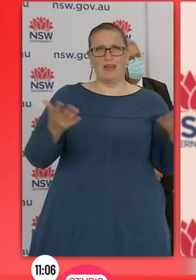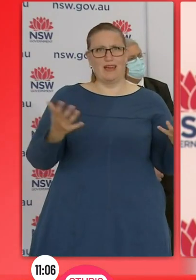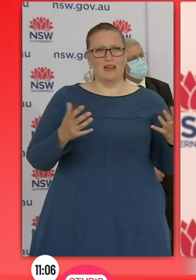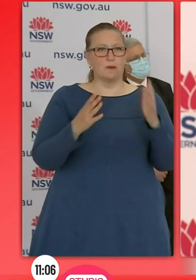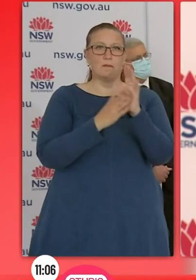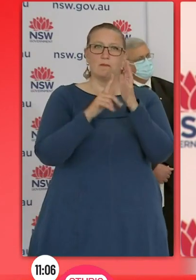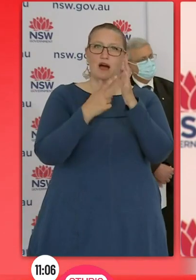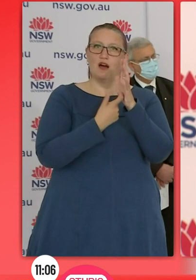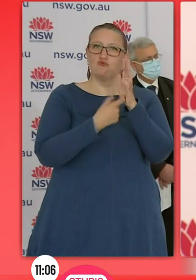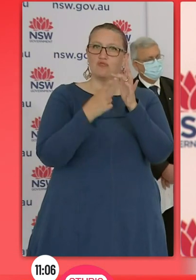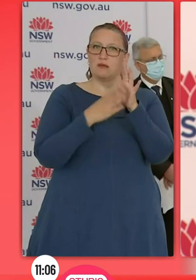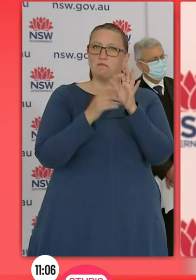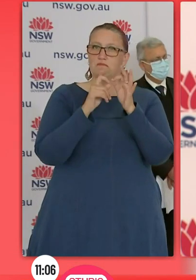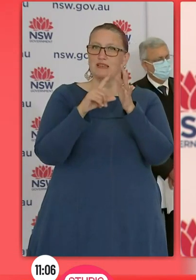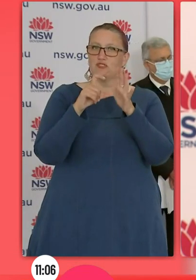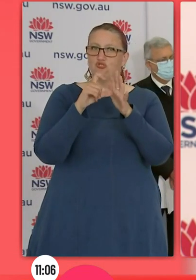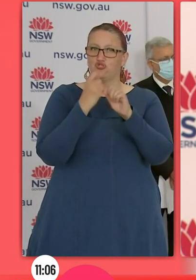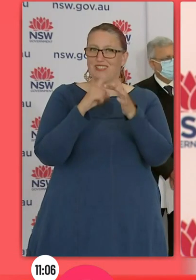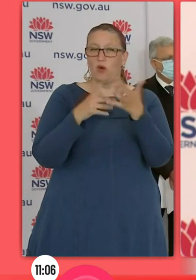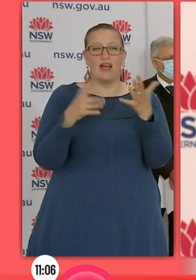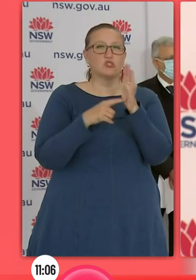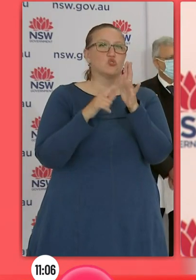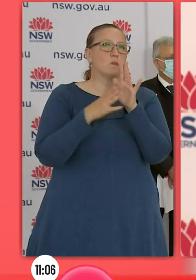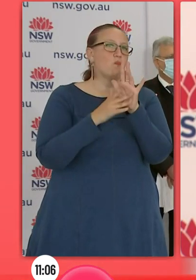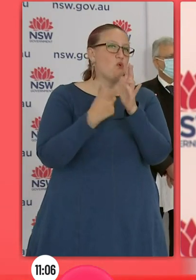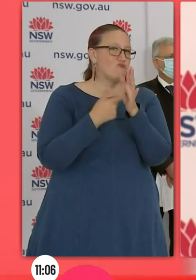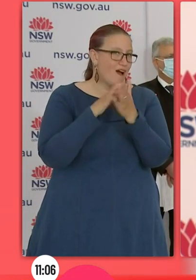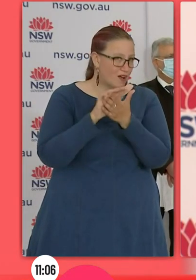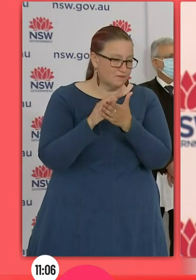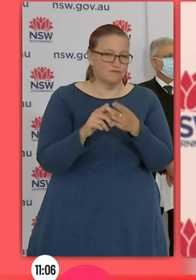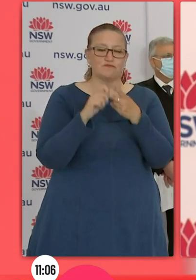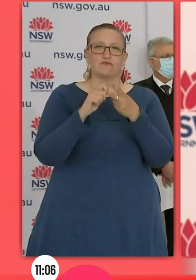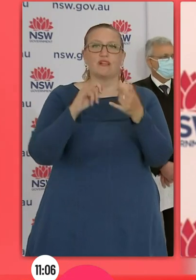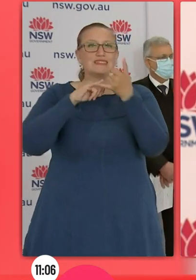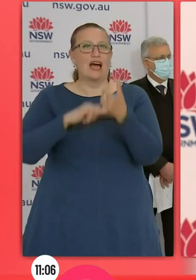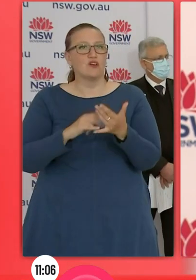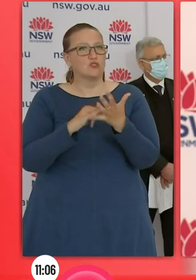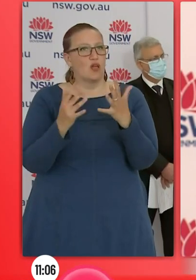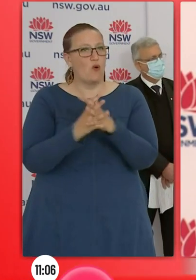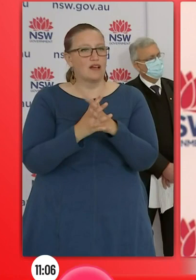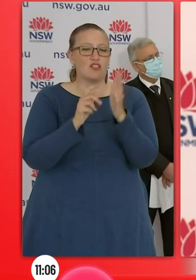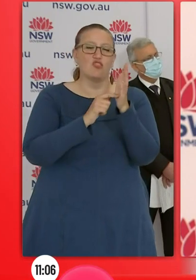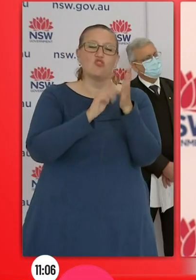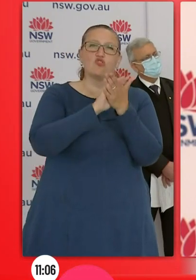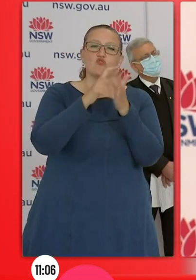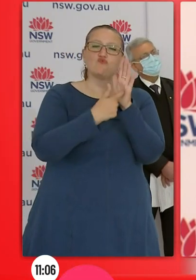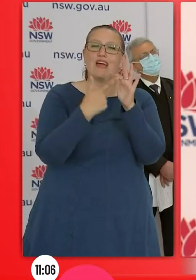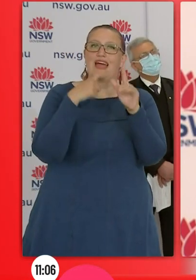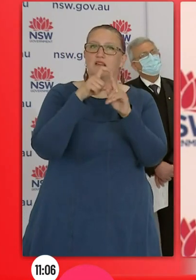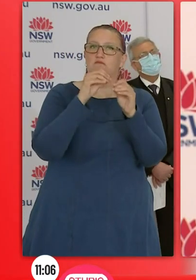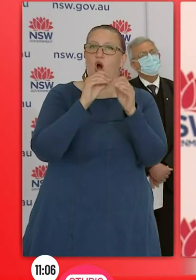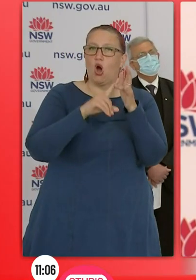are in the Murrumbidgee LHD in Temora, in southern NSW area of Thredbow and Marimbula,